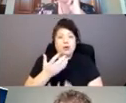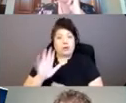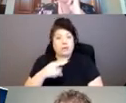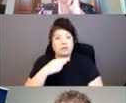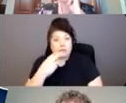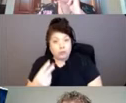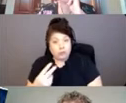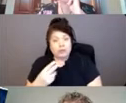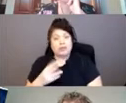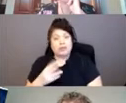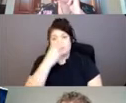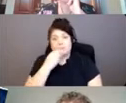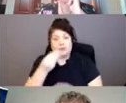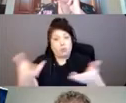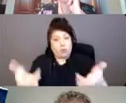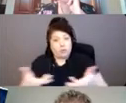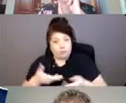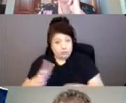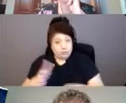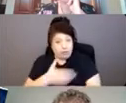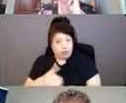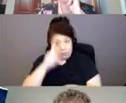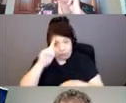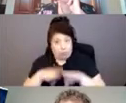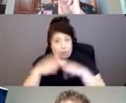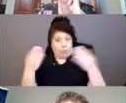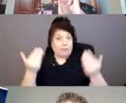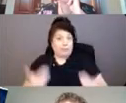welcome song to open this webinar series.